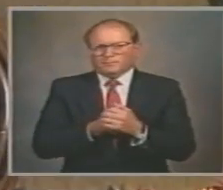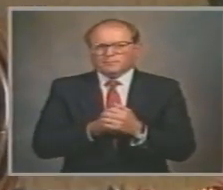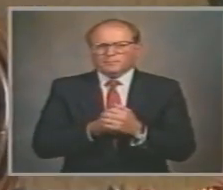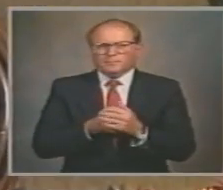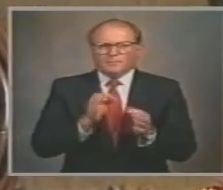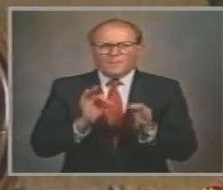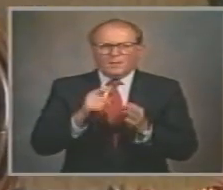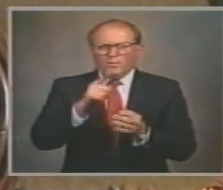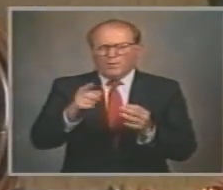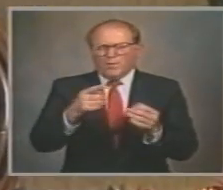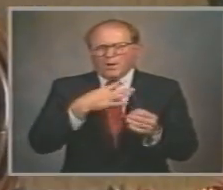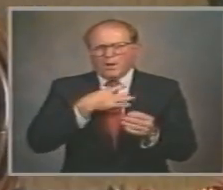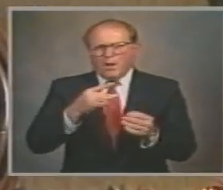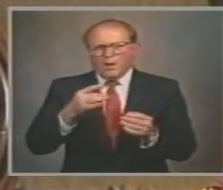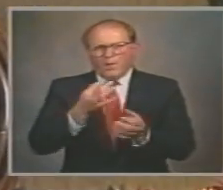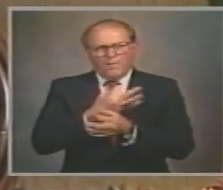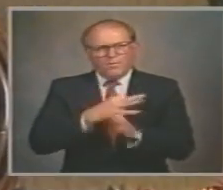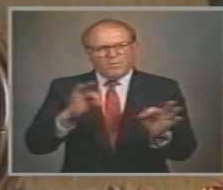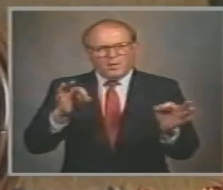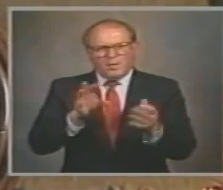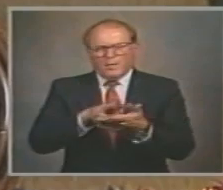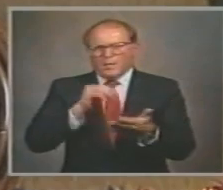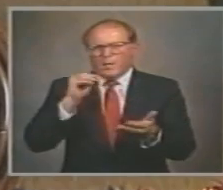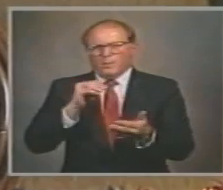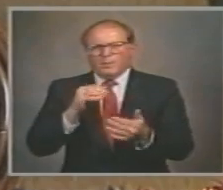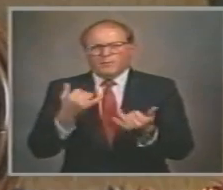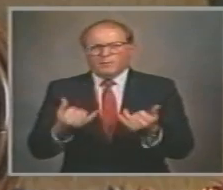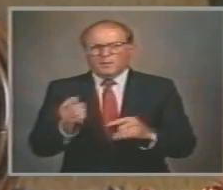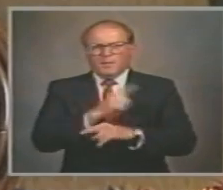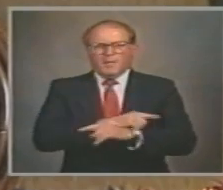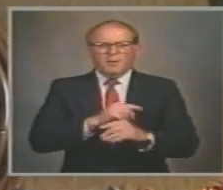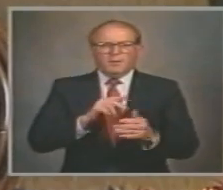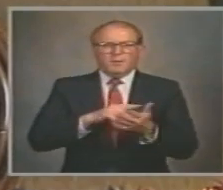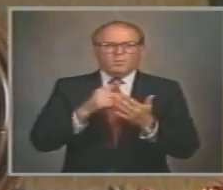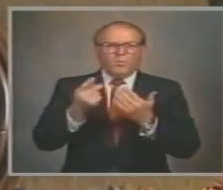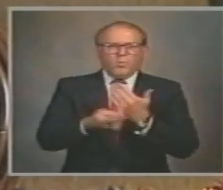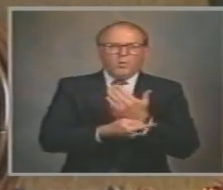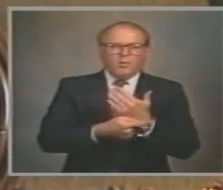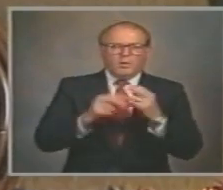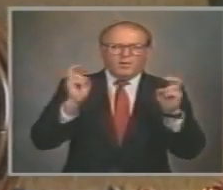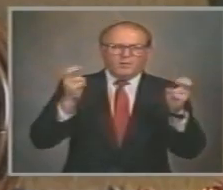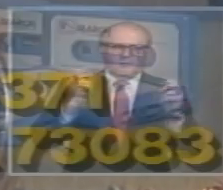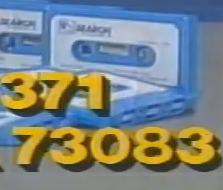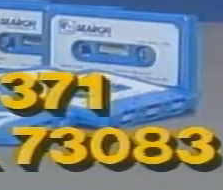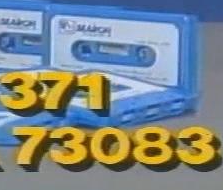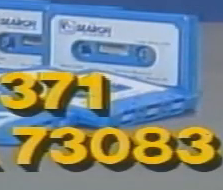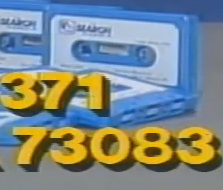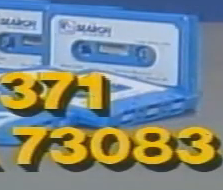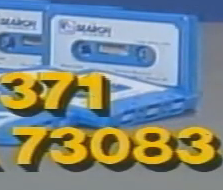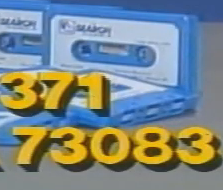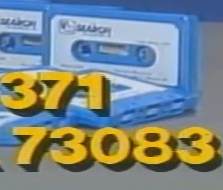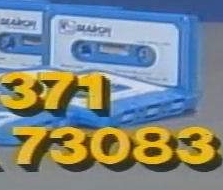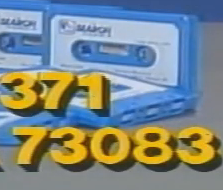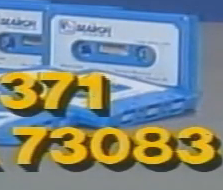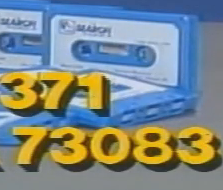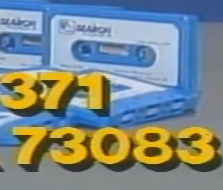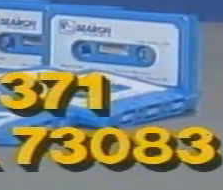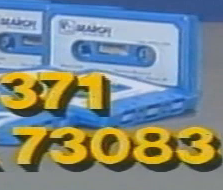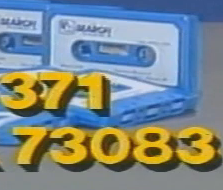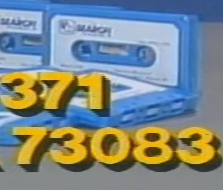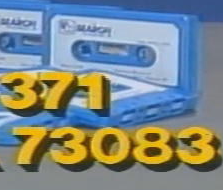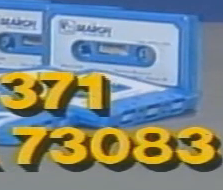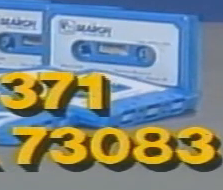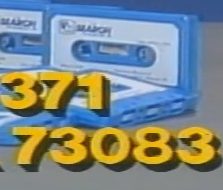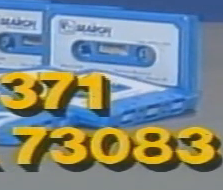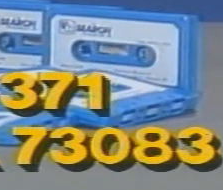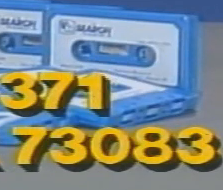If you'd like a free printed copy Or a cassette tape Of today's program title Stay in the Lines Simply write us In Search of the Lord's Way Post Office